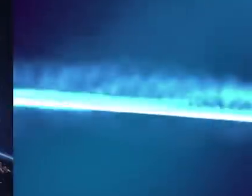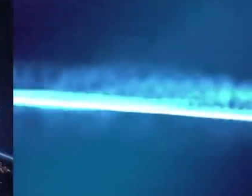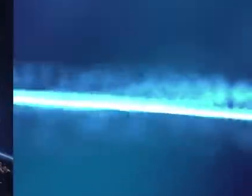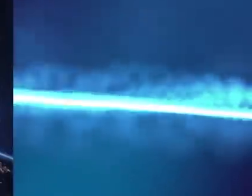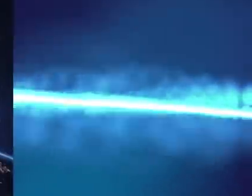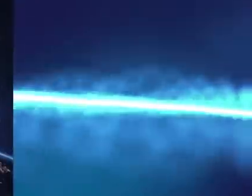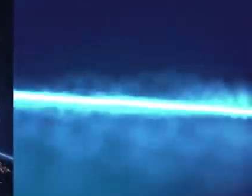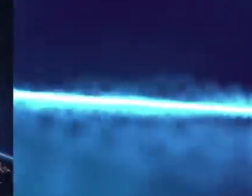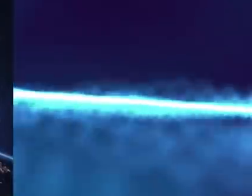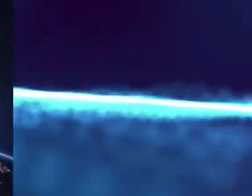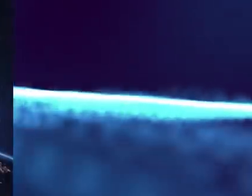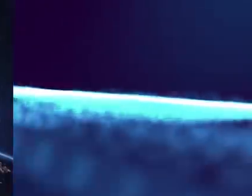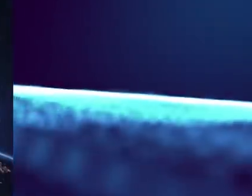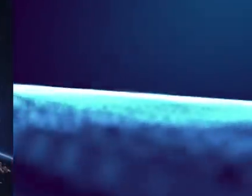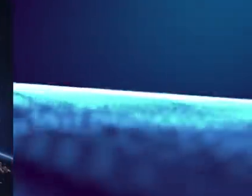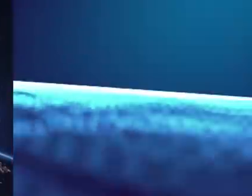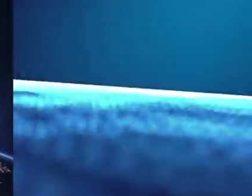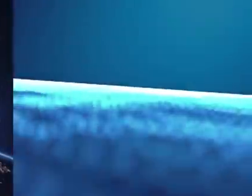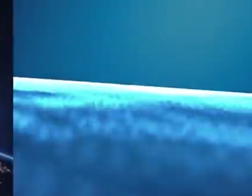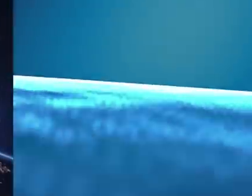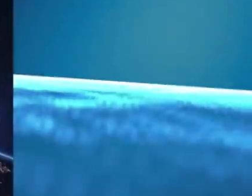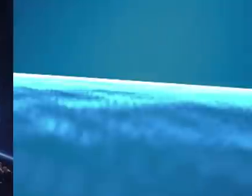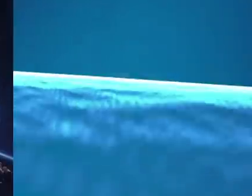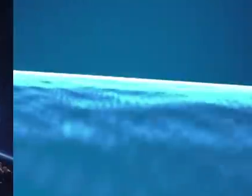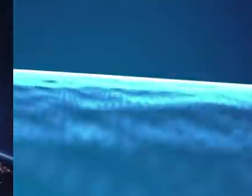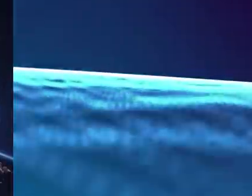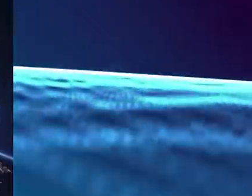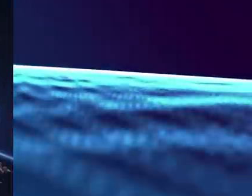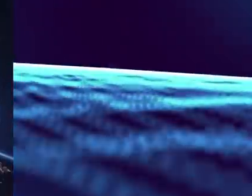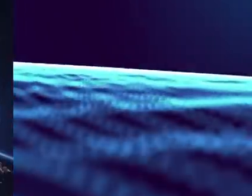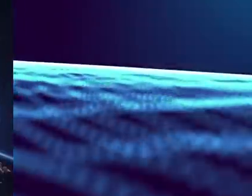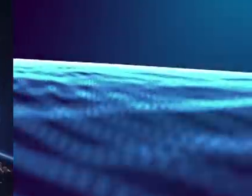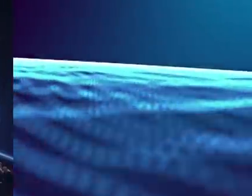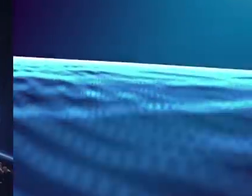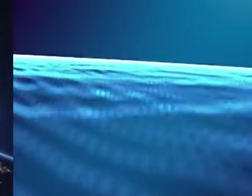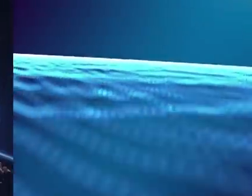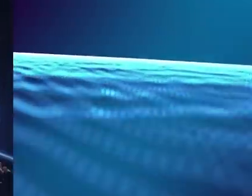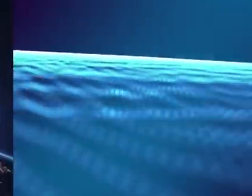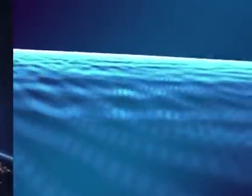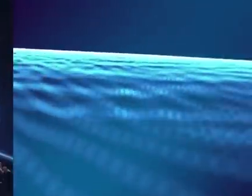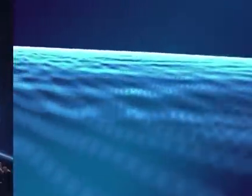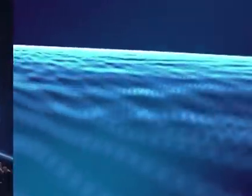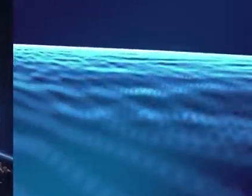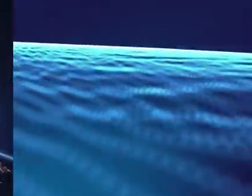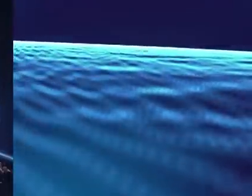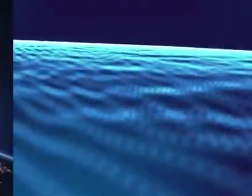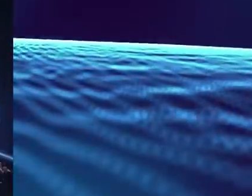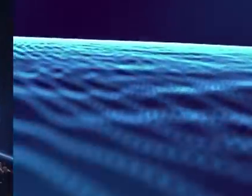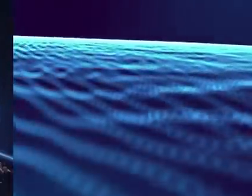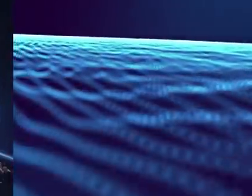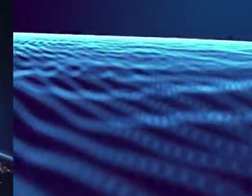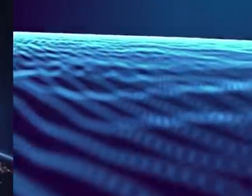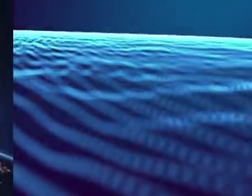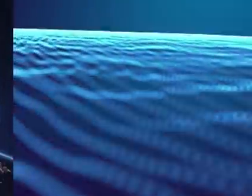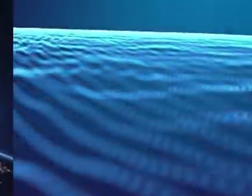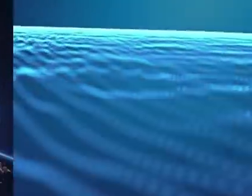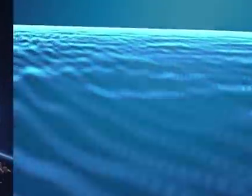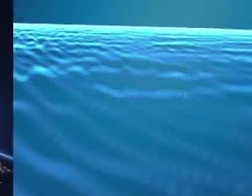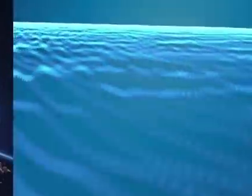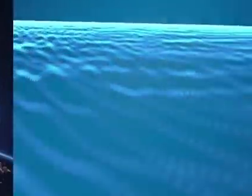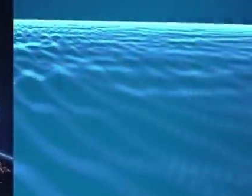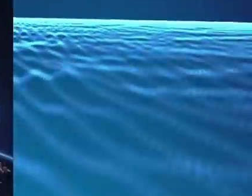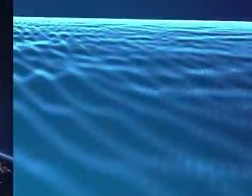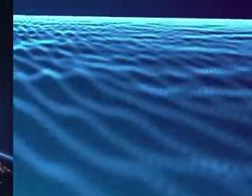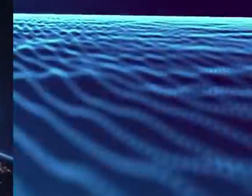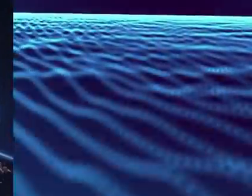essentially up triage and transported out of community. So, you will have that job being done for you quite nicely by a healthcare professional. So, you don't